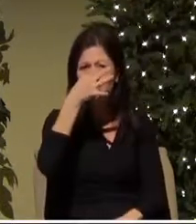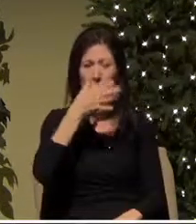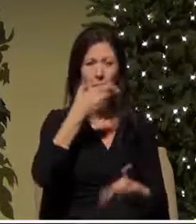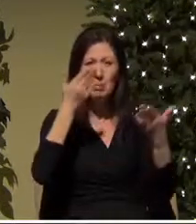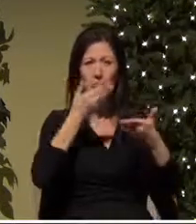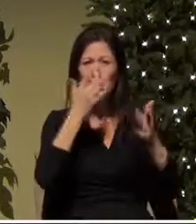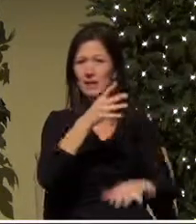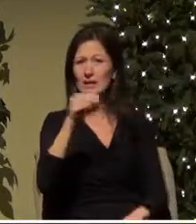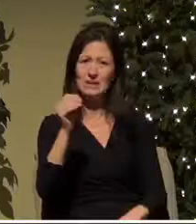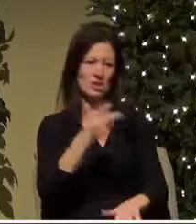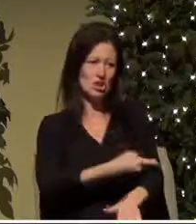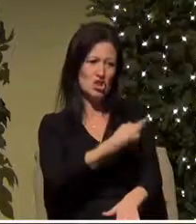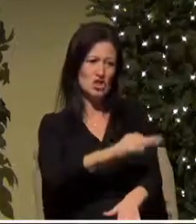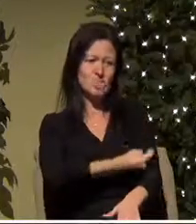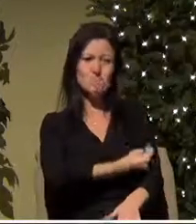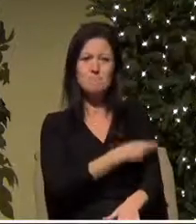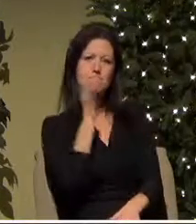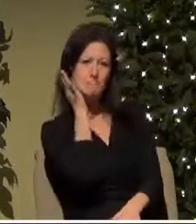sheep bits